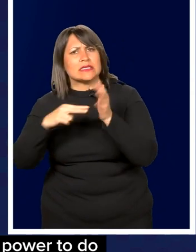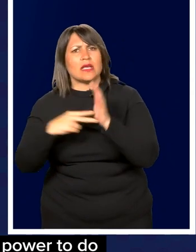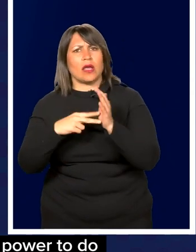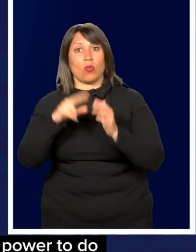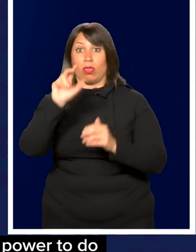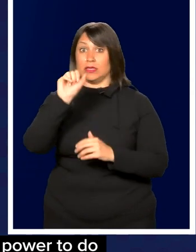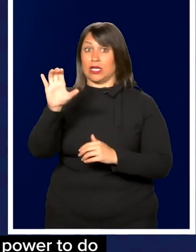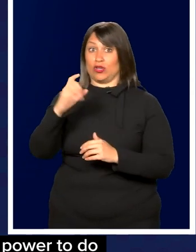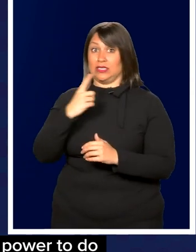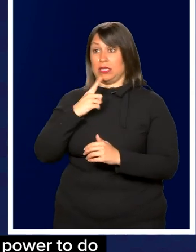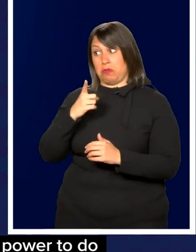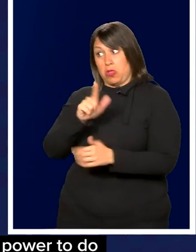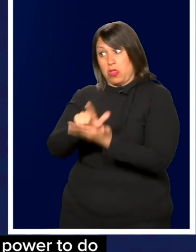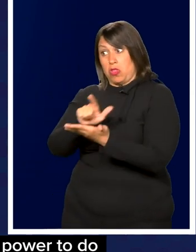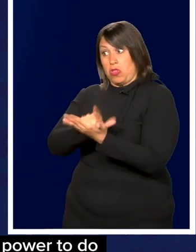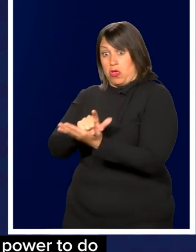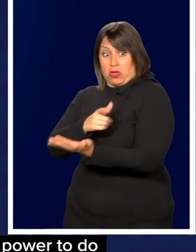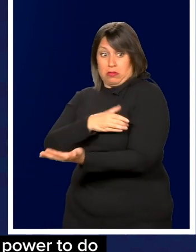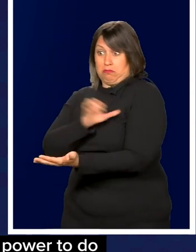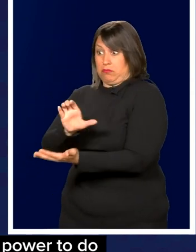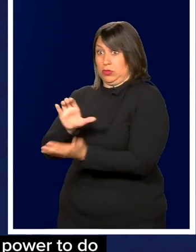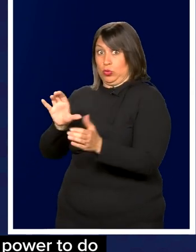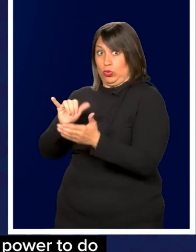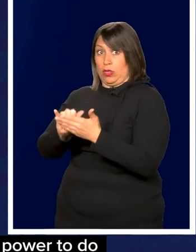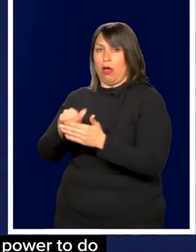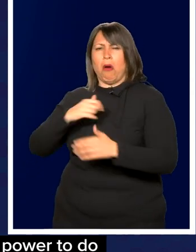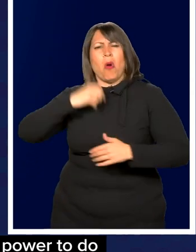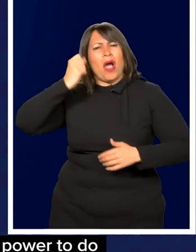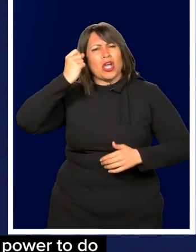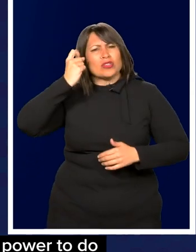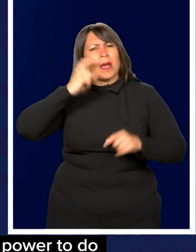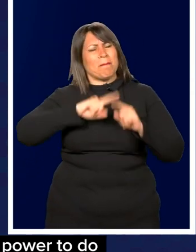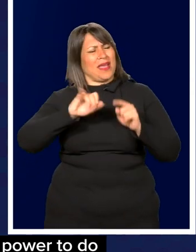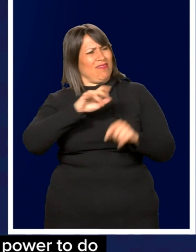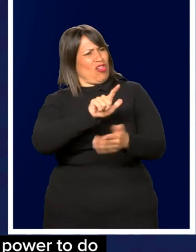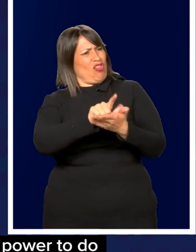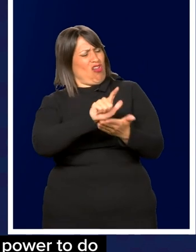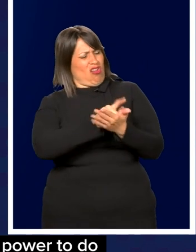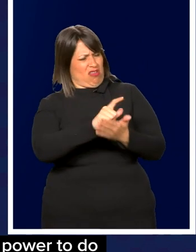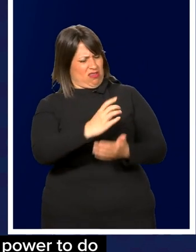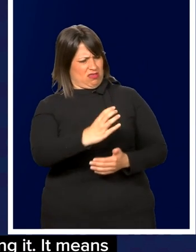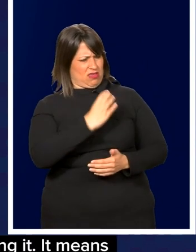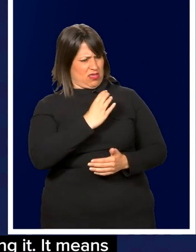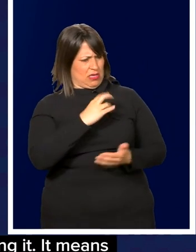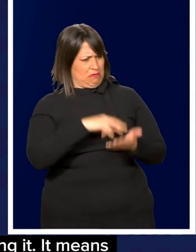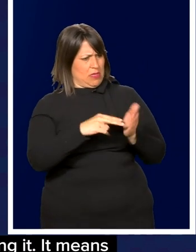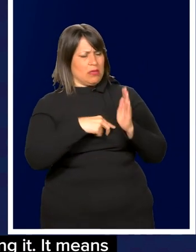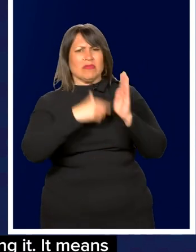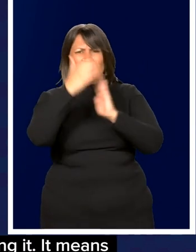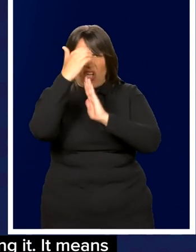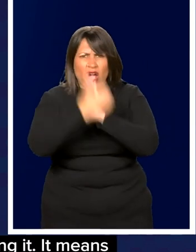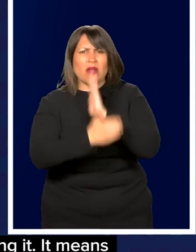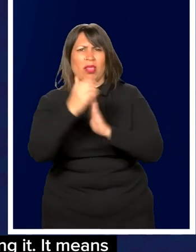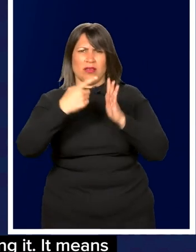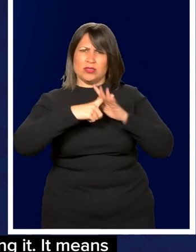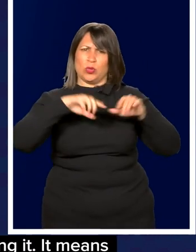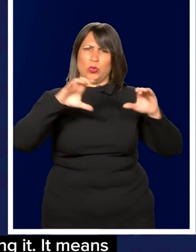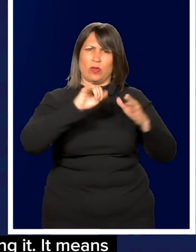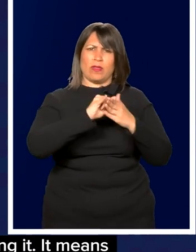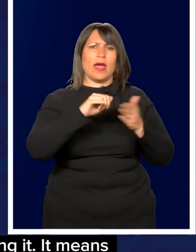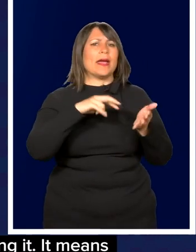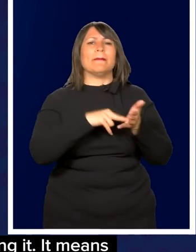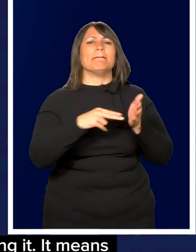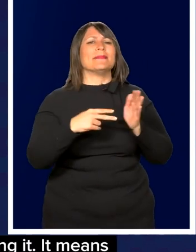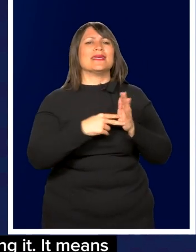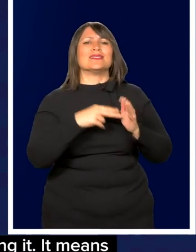said, well, the law gave him the power to do that. Well, I understand, but if the law gives you the power to do something, doesn't mean you automatically start